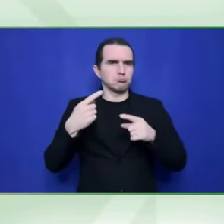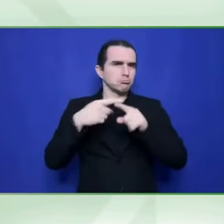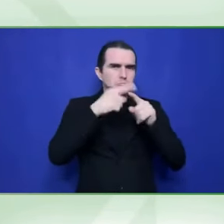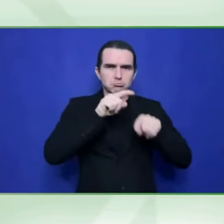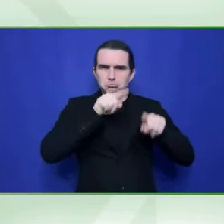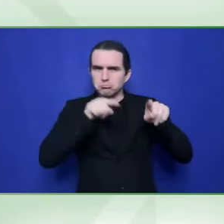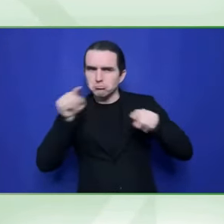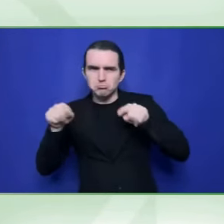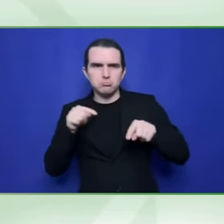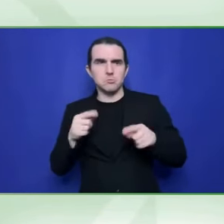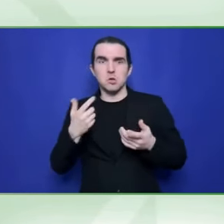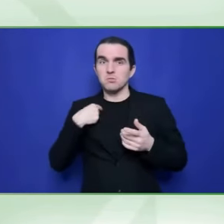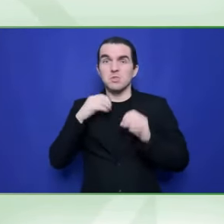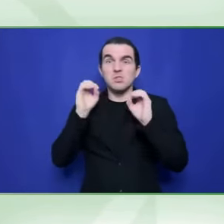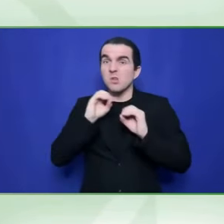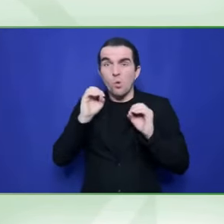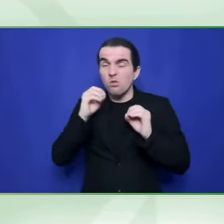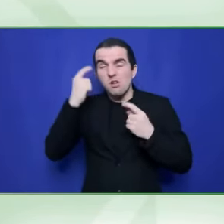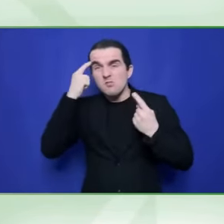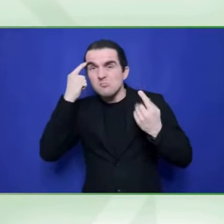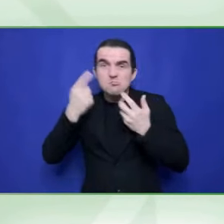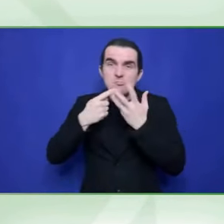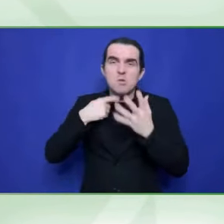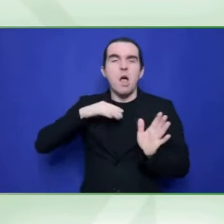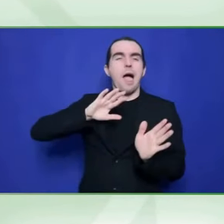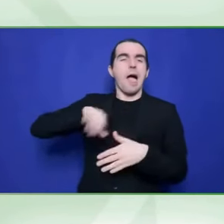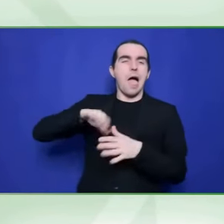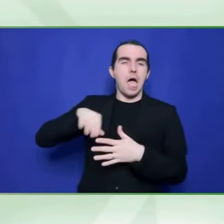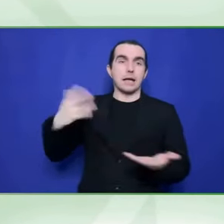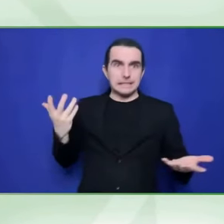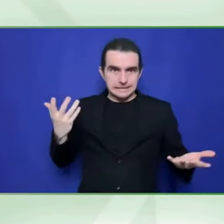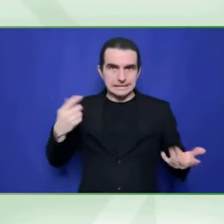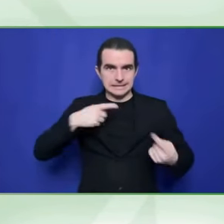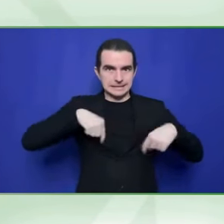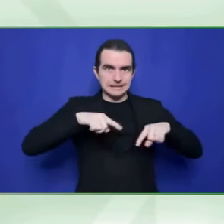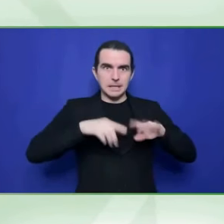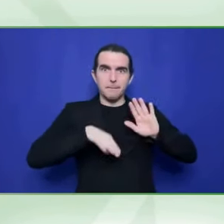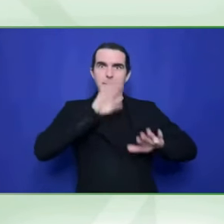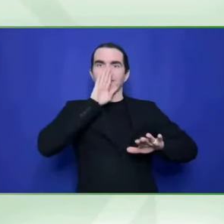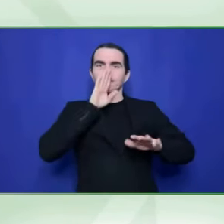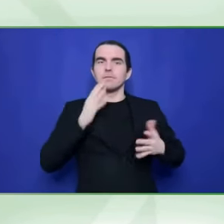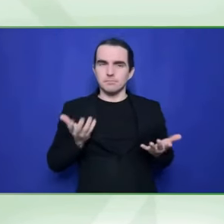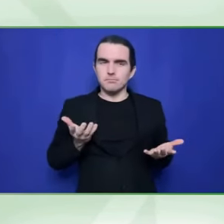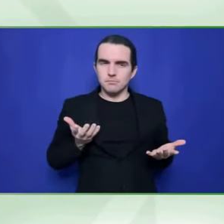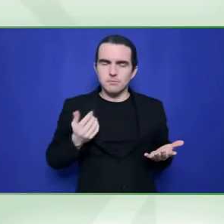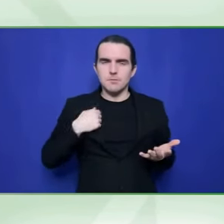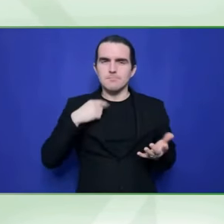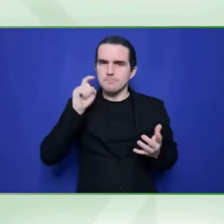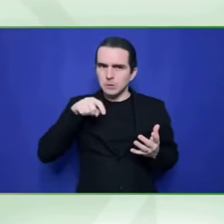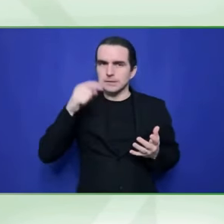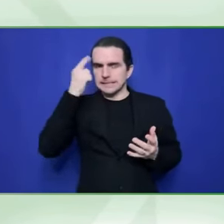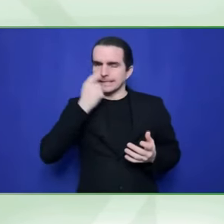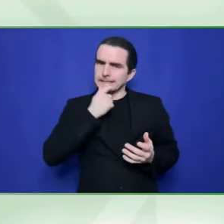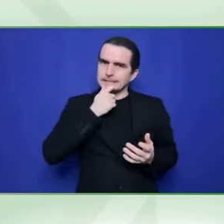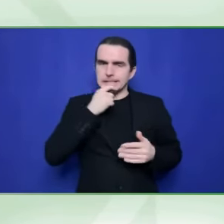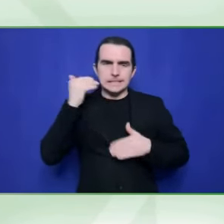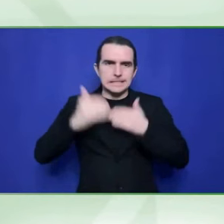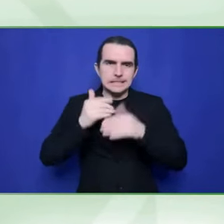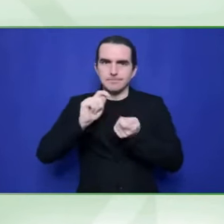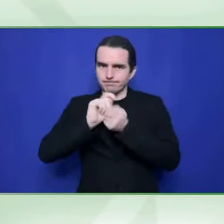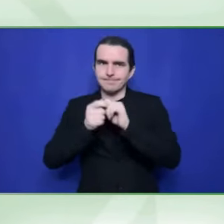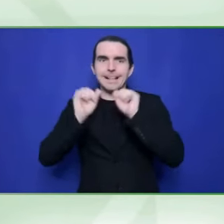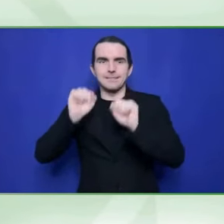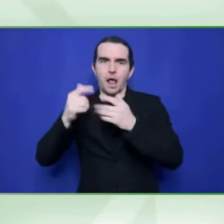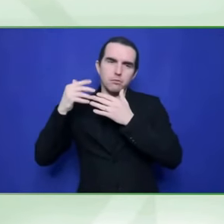that I was thinking of is, is it's this issue of, of grants and funding. The UN is responsible for a lot of grants. It sets